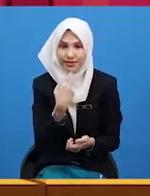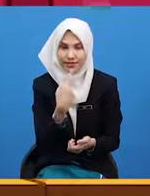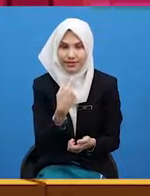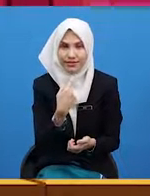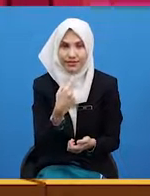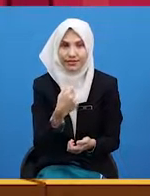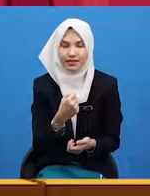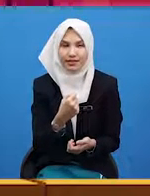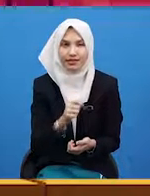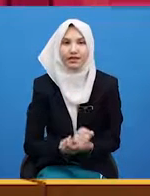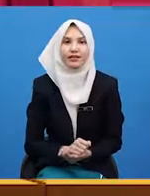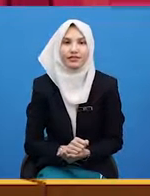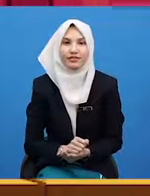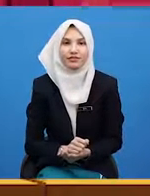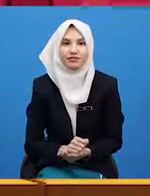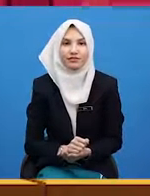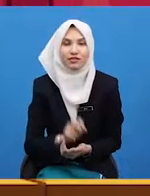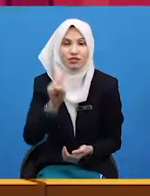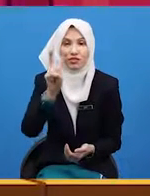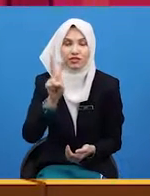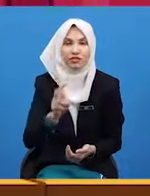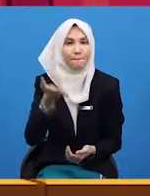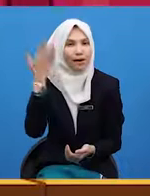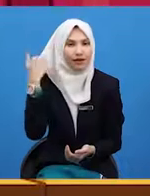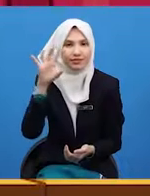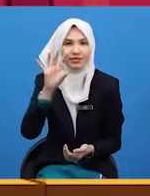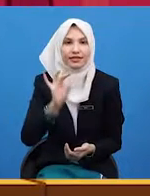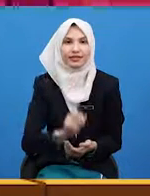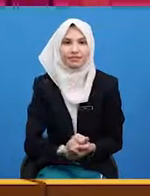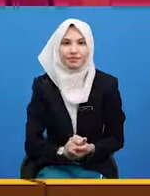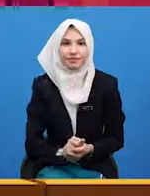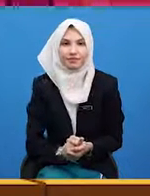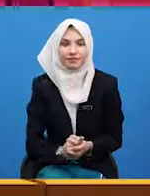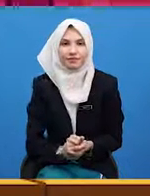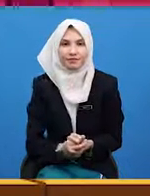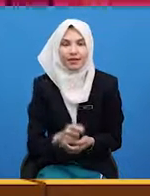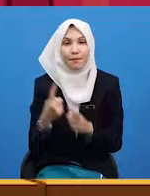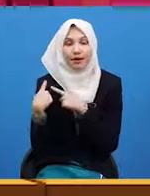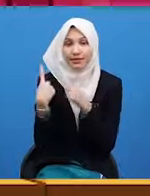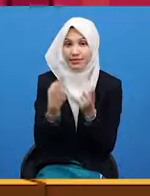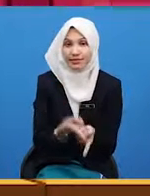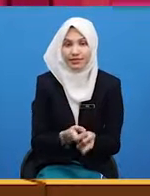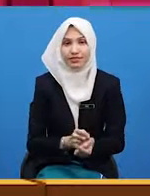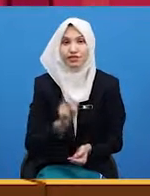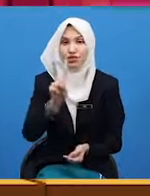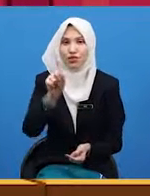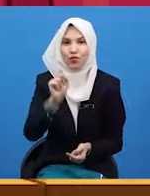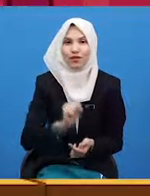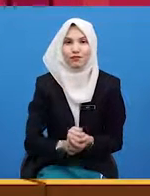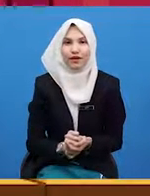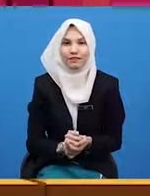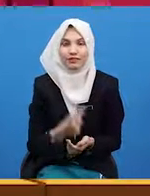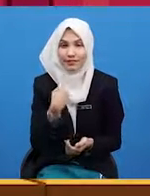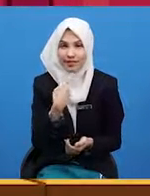eight twenty past eight. But since it's twenty-one, we have to say